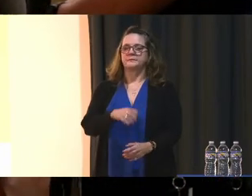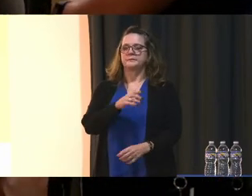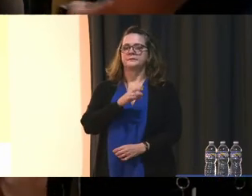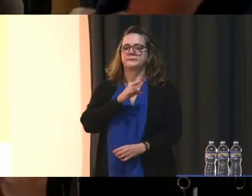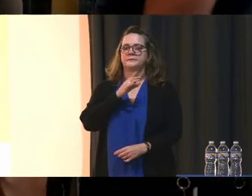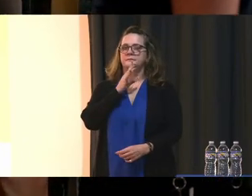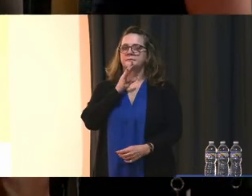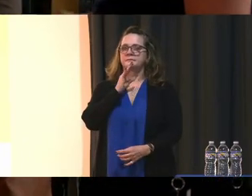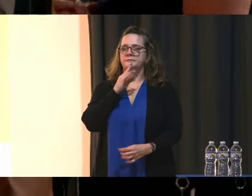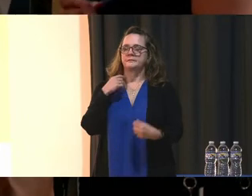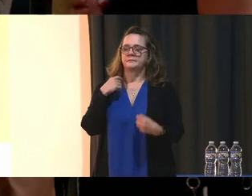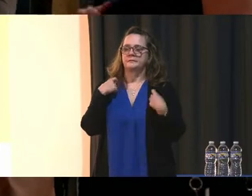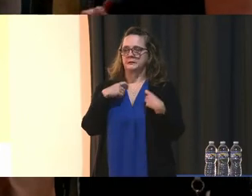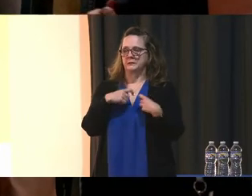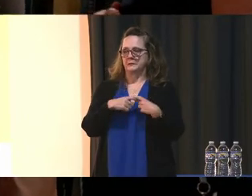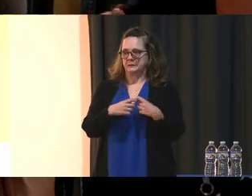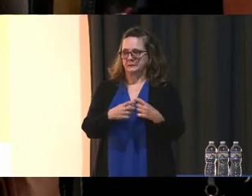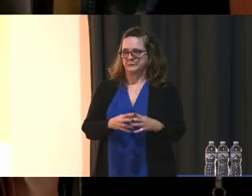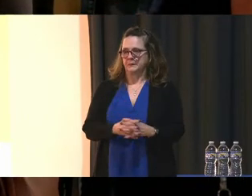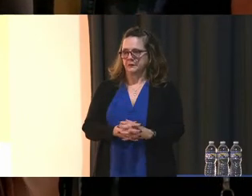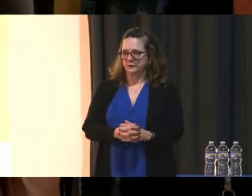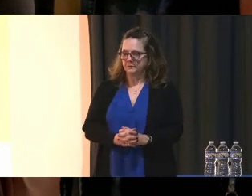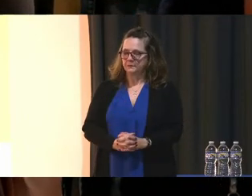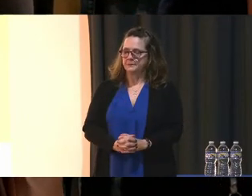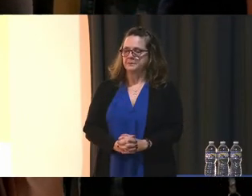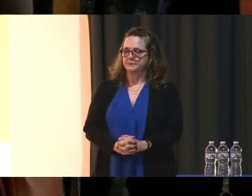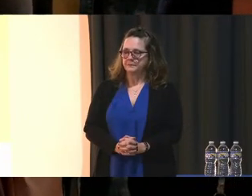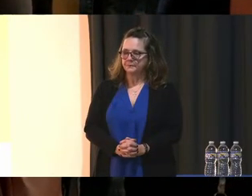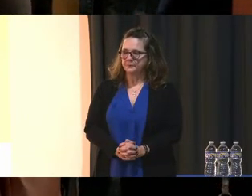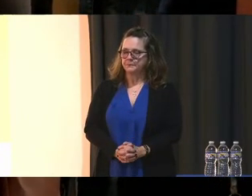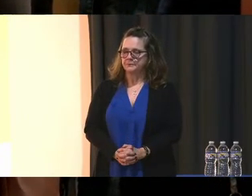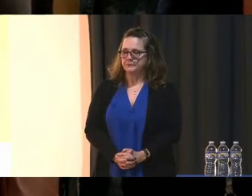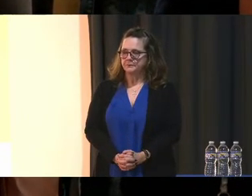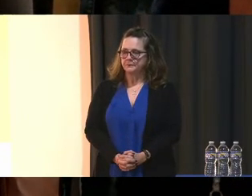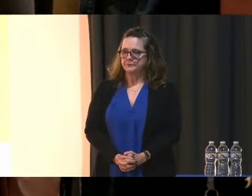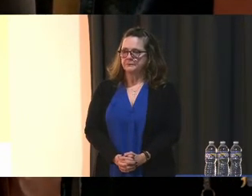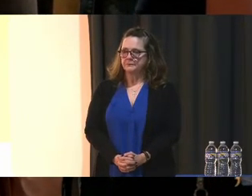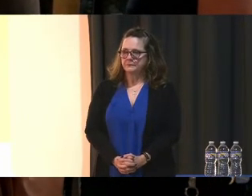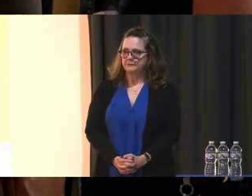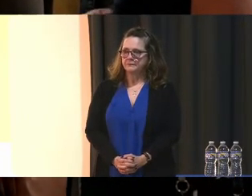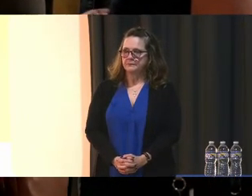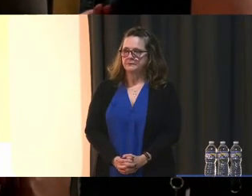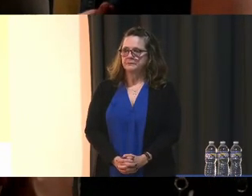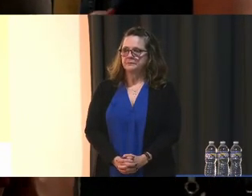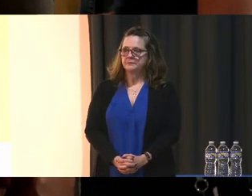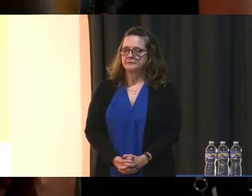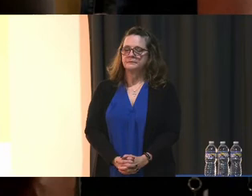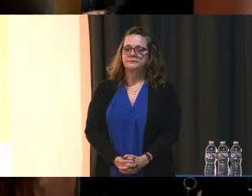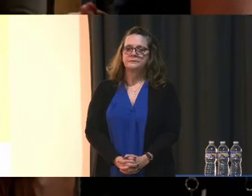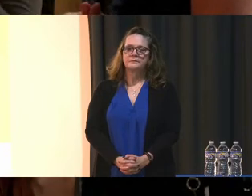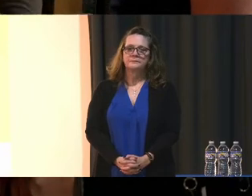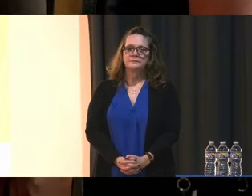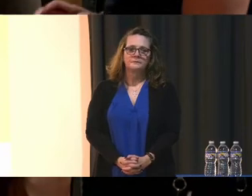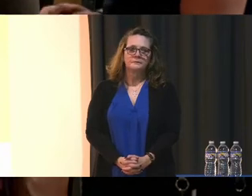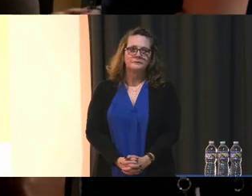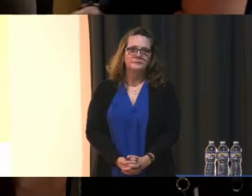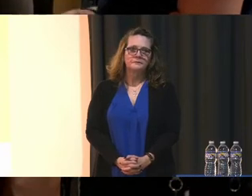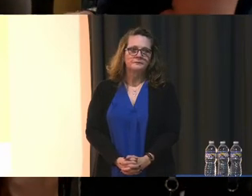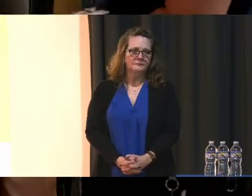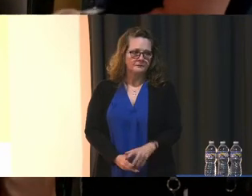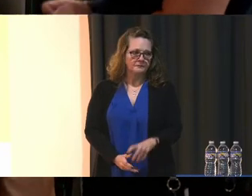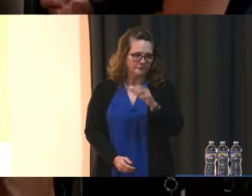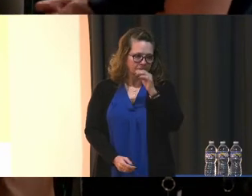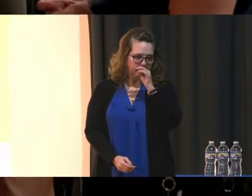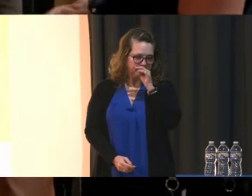of that I would like to know what would be the strategy that they have for those healthy people Lamentablement, there